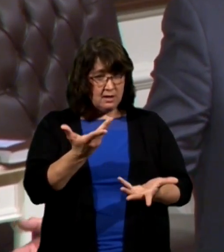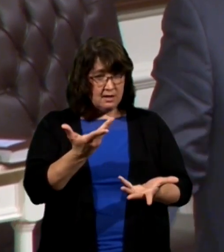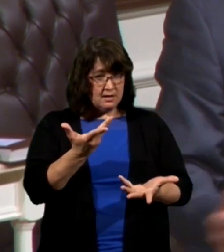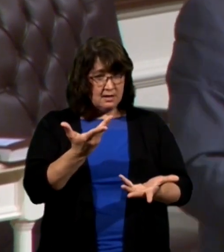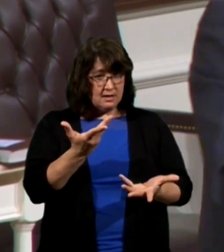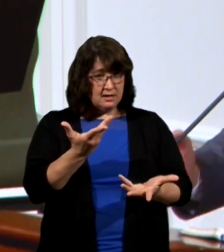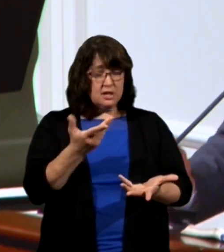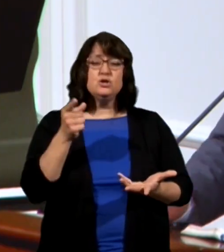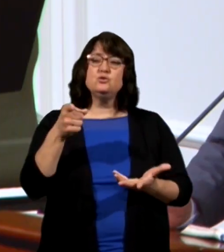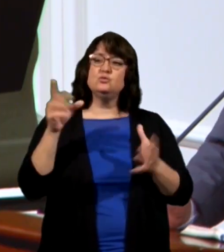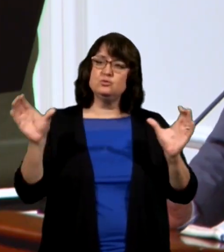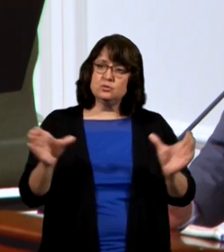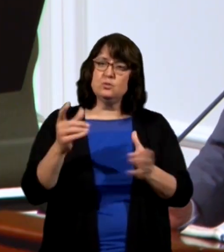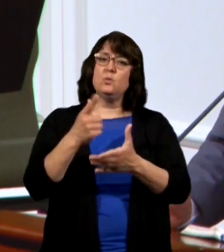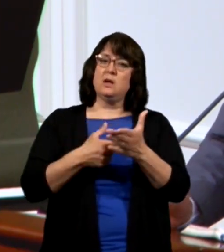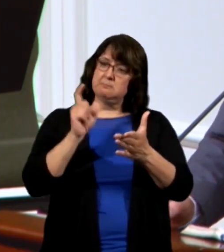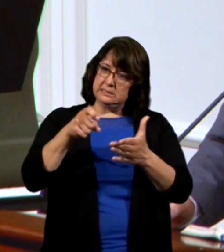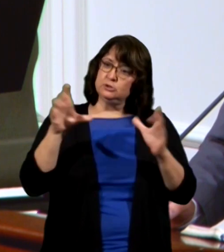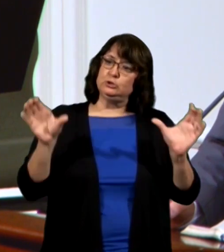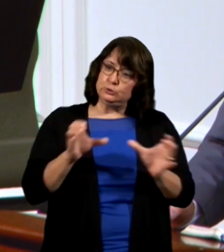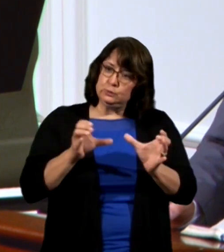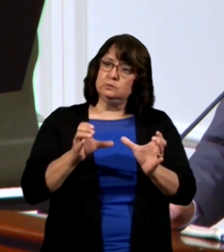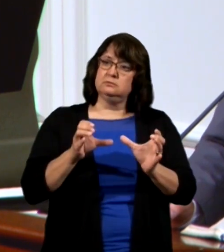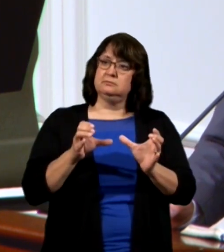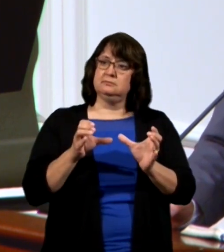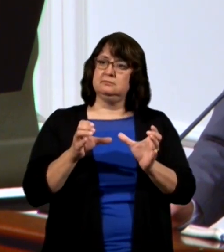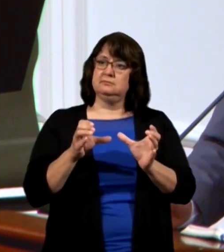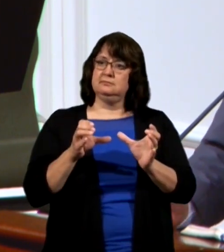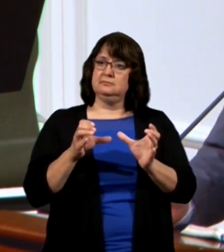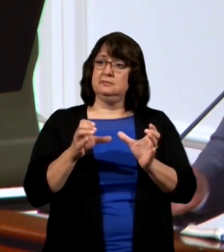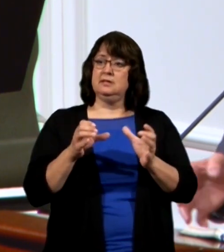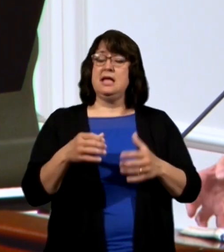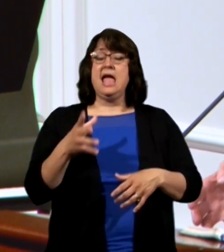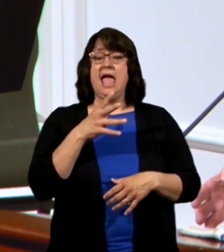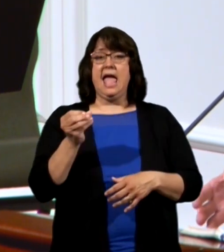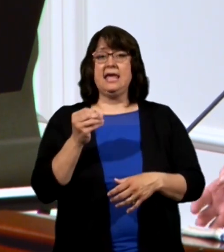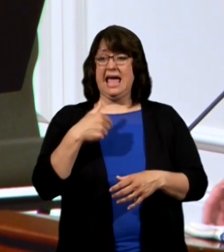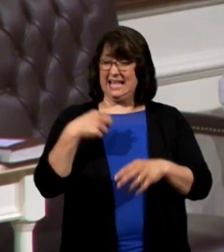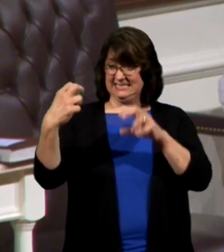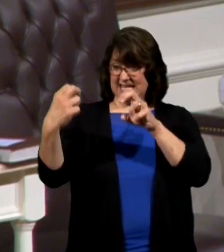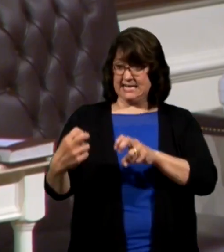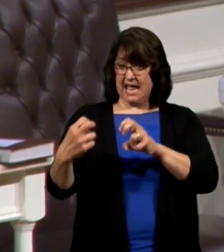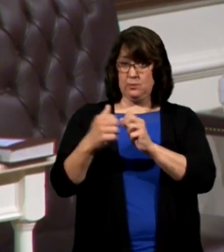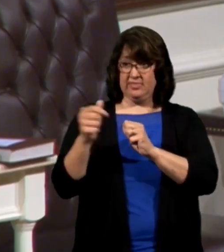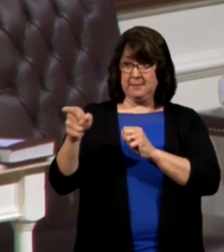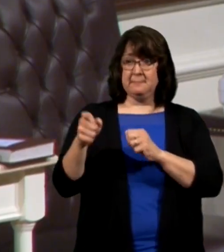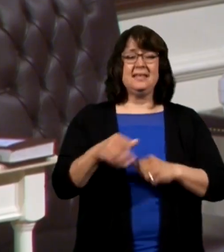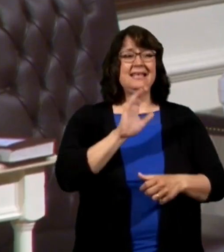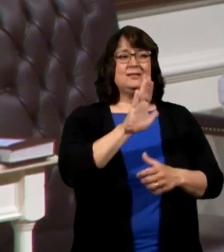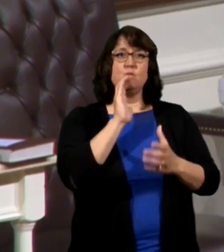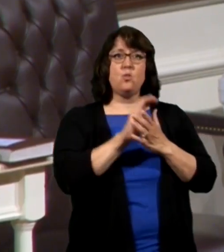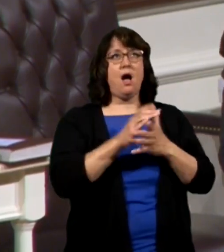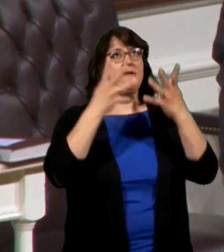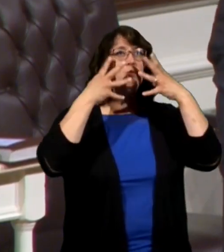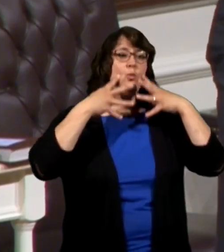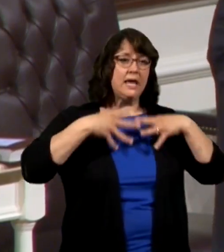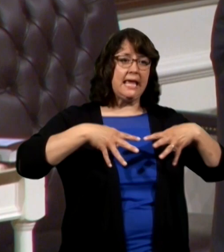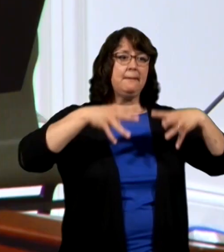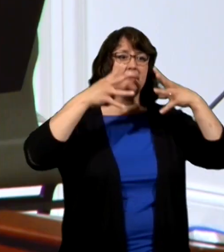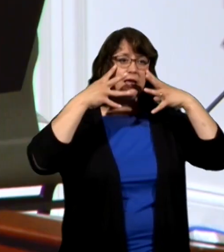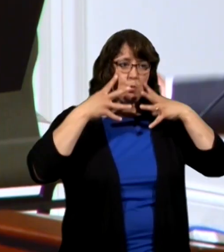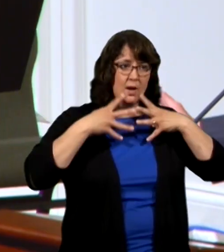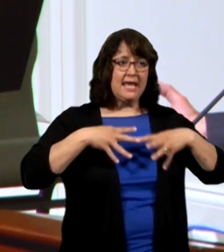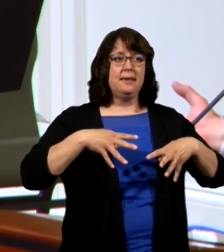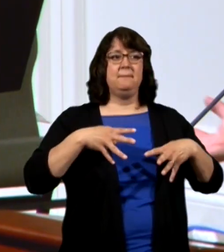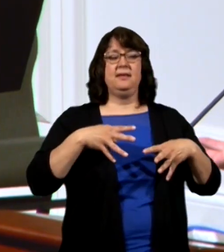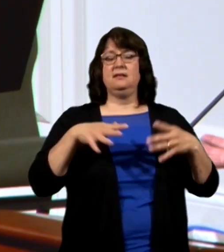you do what it takes you pay the price it takes I sat down at the table his wife weeping just